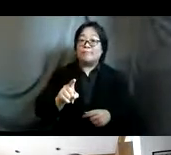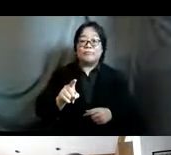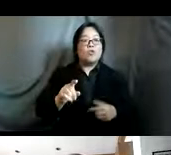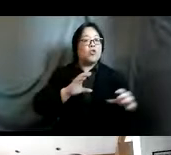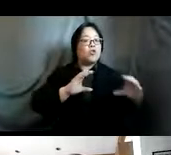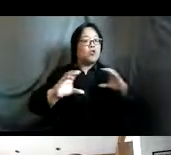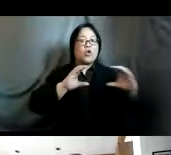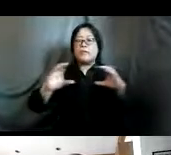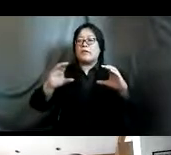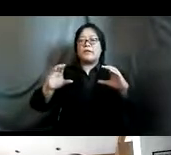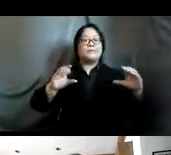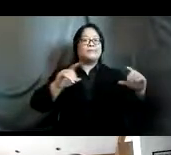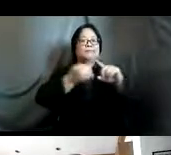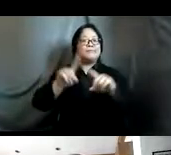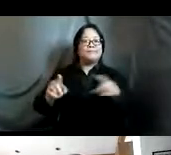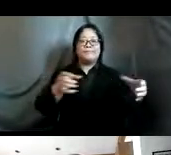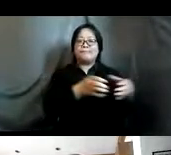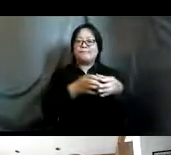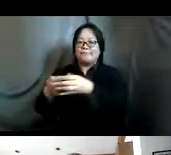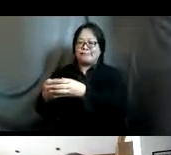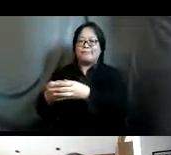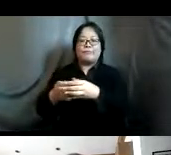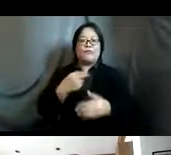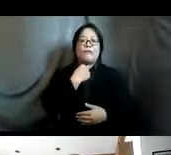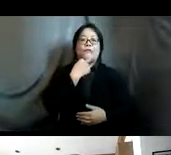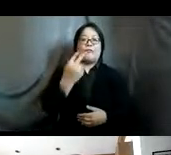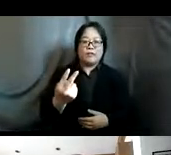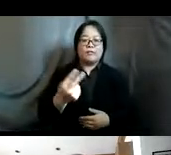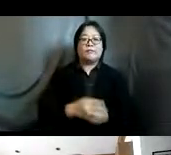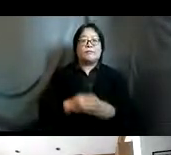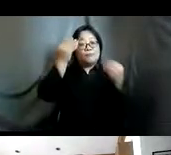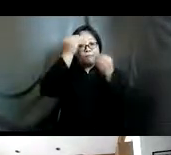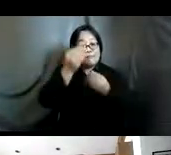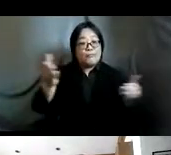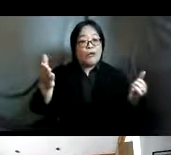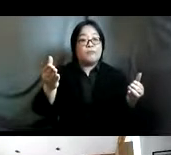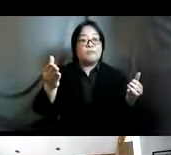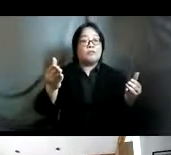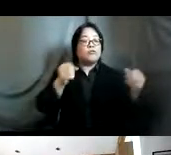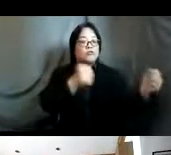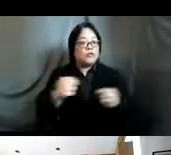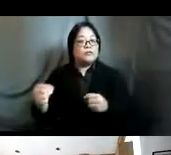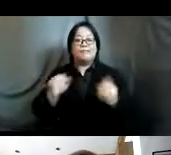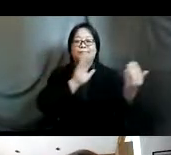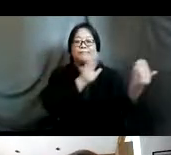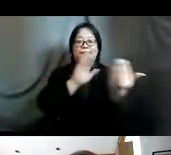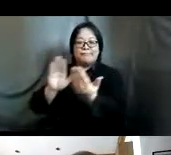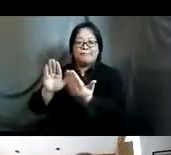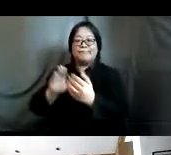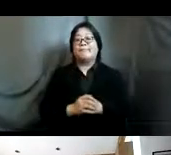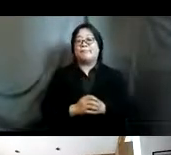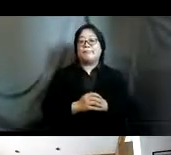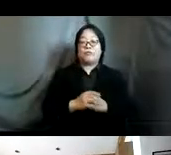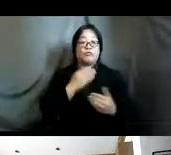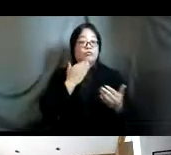across you and if we have to speak with one voice to be informed and to be strategic in our approach effective organization